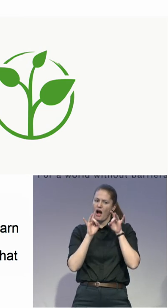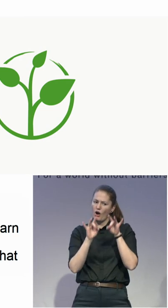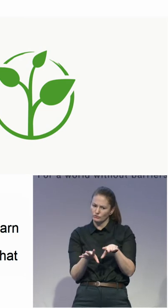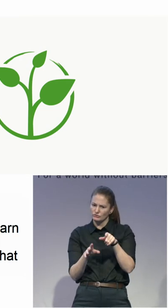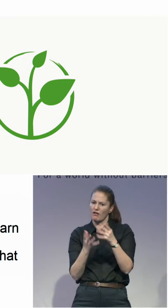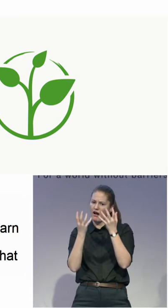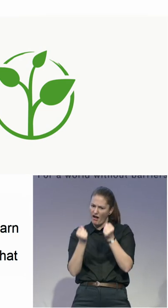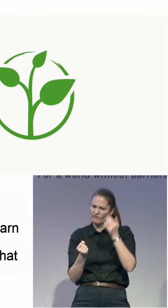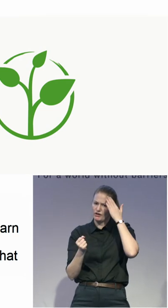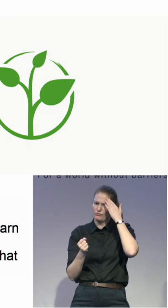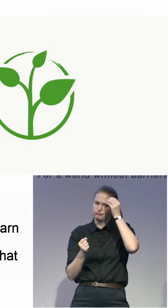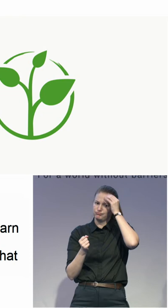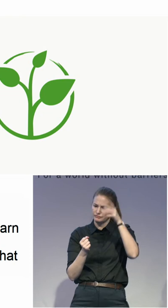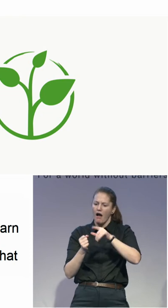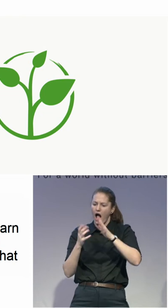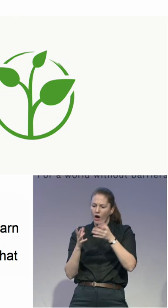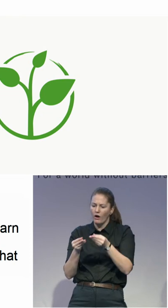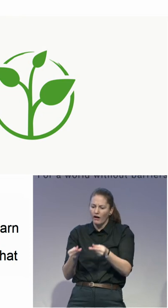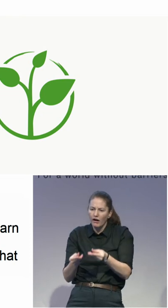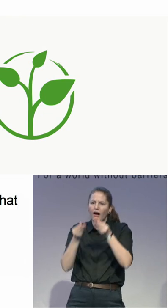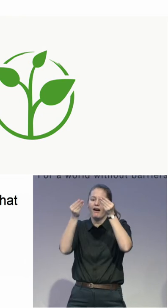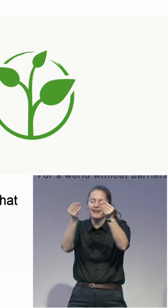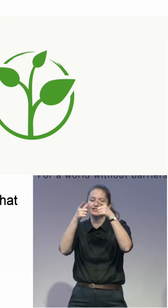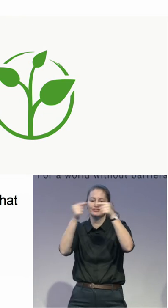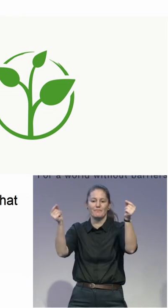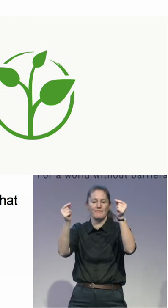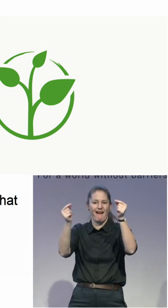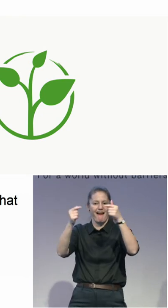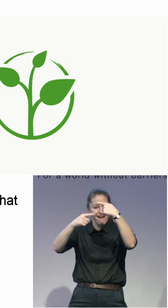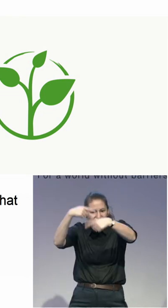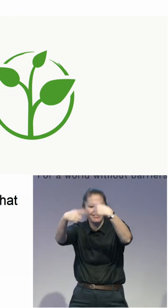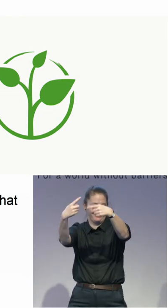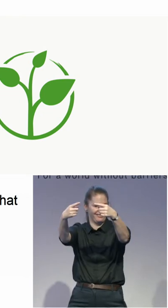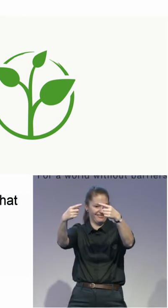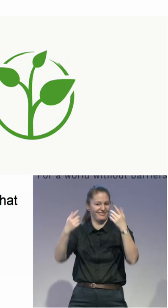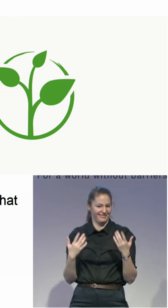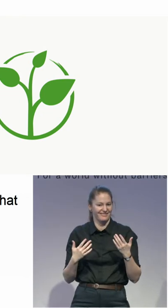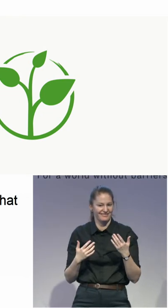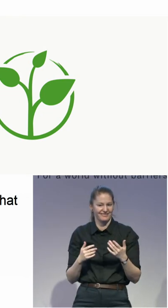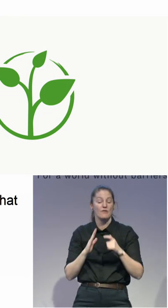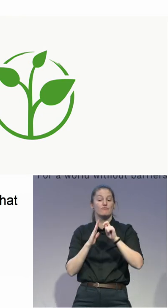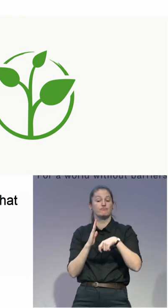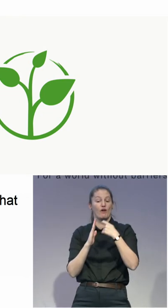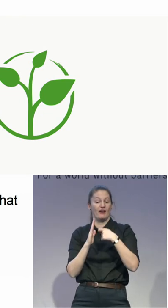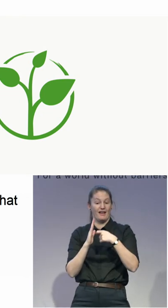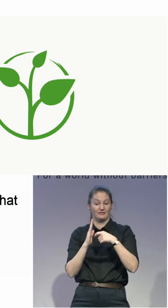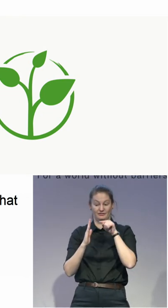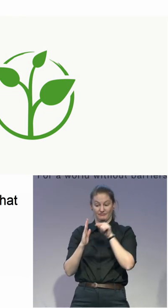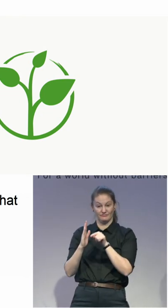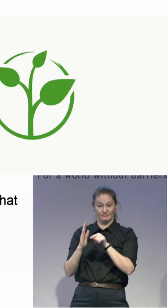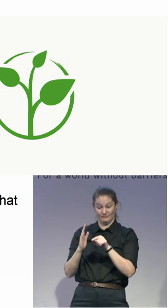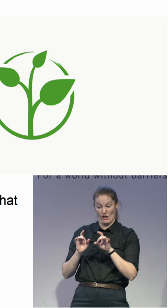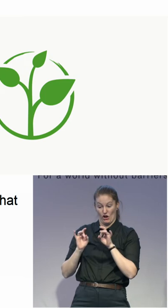So there was a project actually first developed in Australia and you managed to bring that to Japan. And